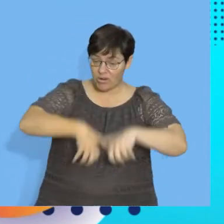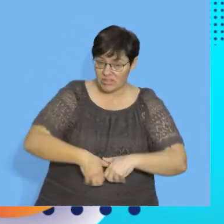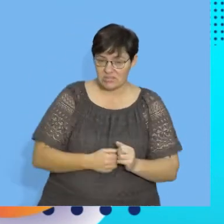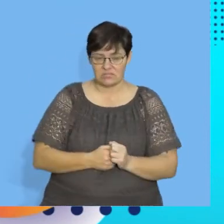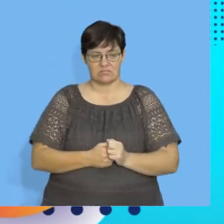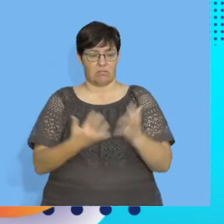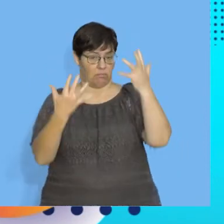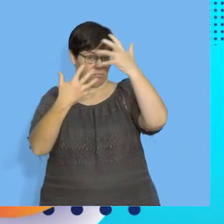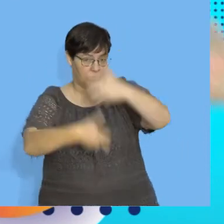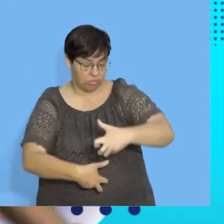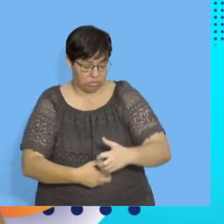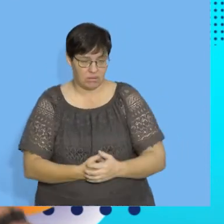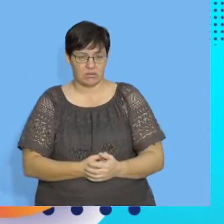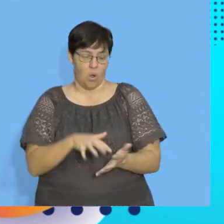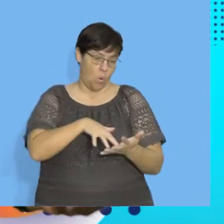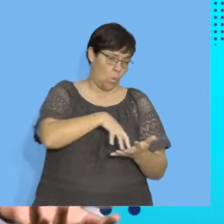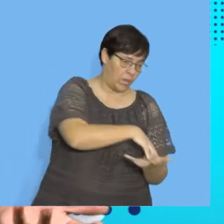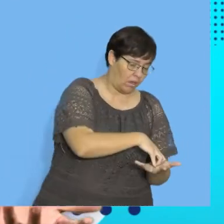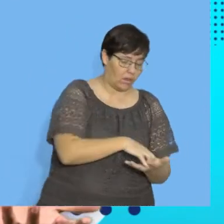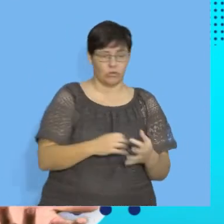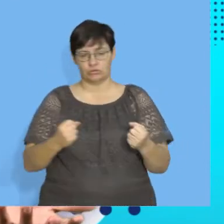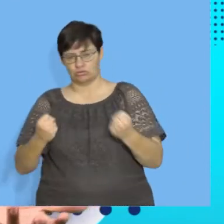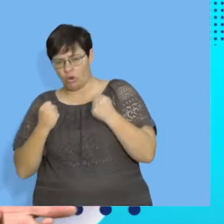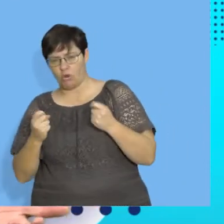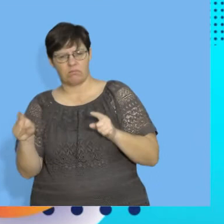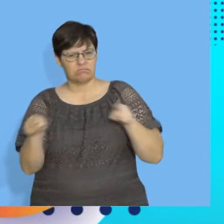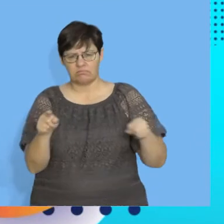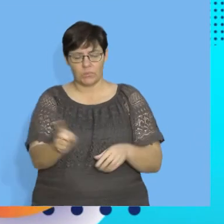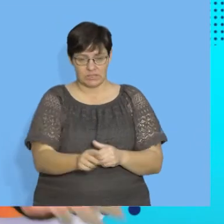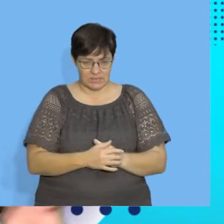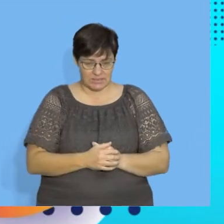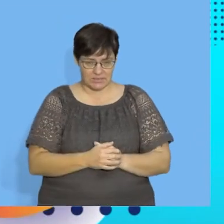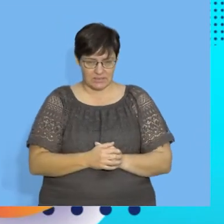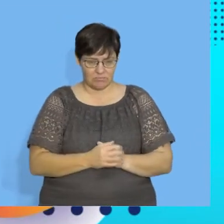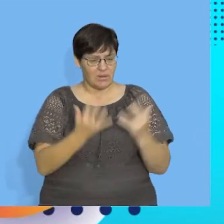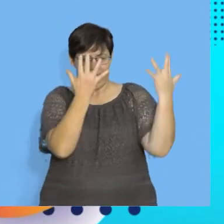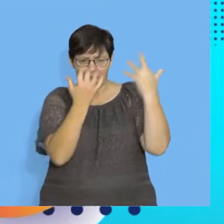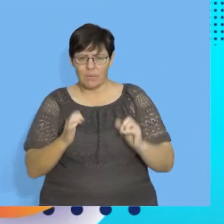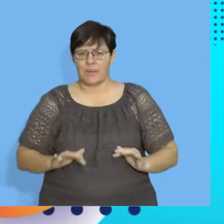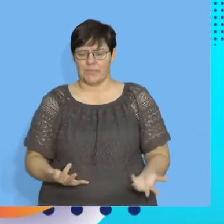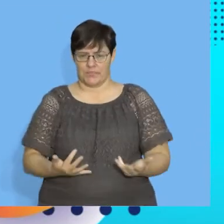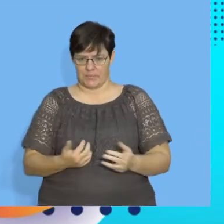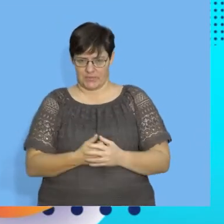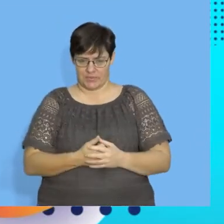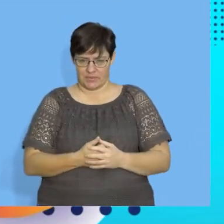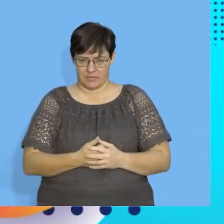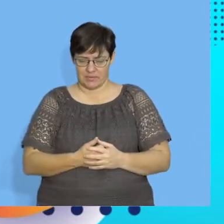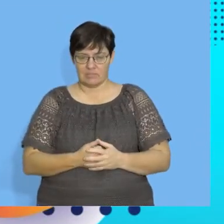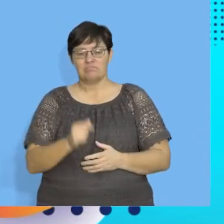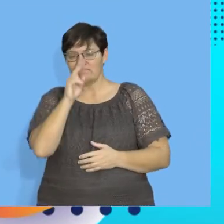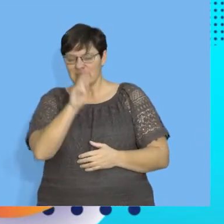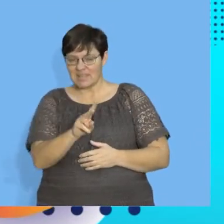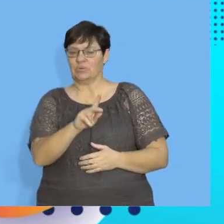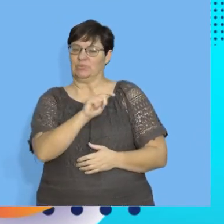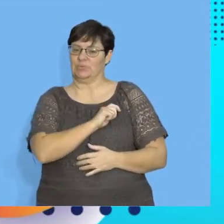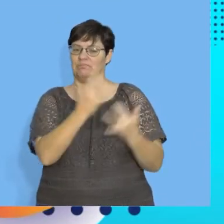correlation, what is weak correlation mean. But how do we calculate this? Okay. So let's see how we really